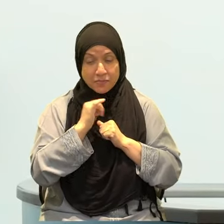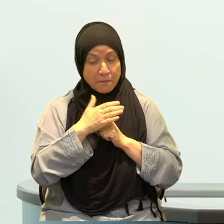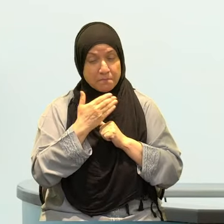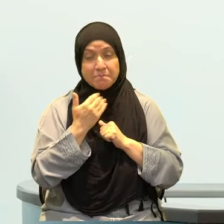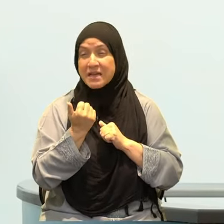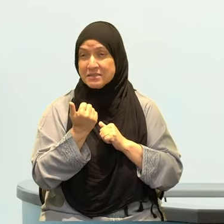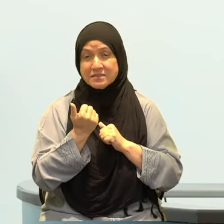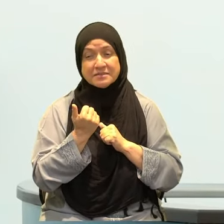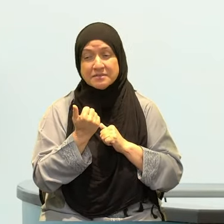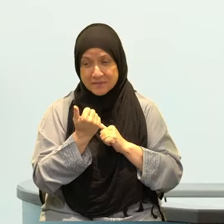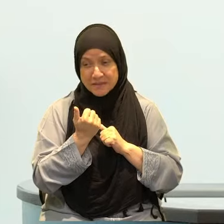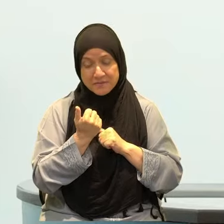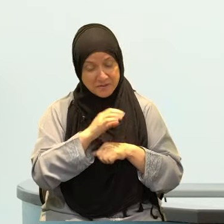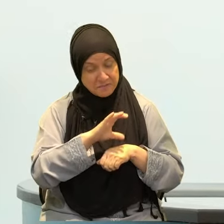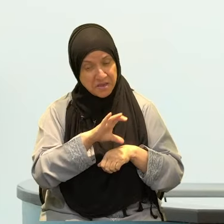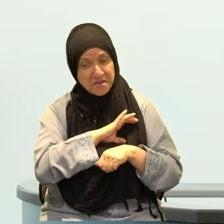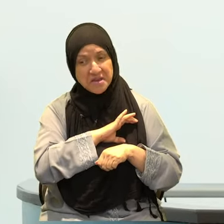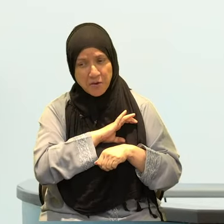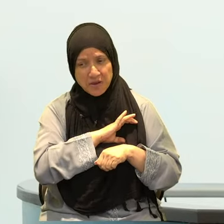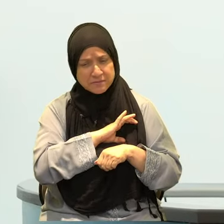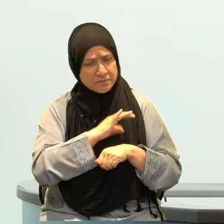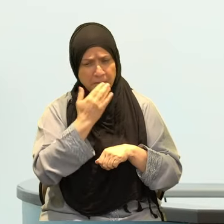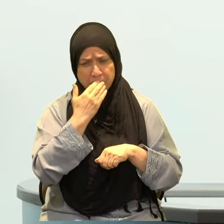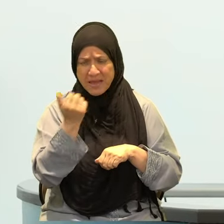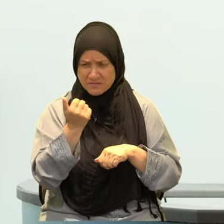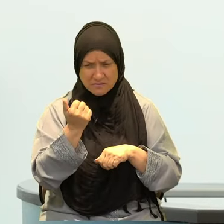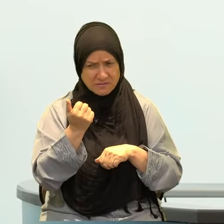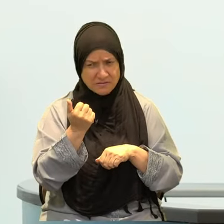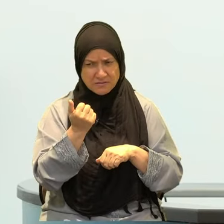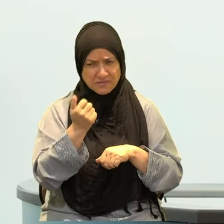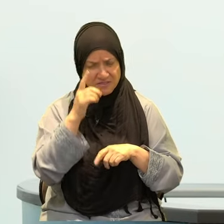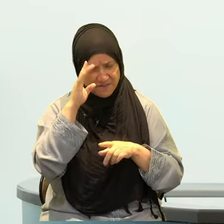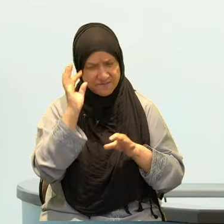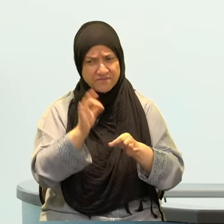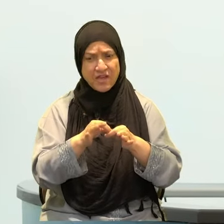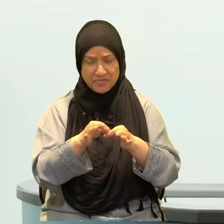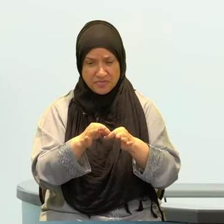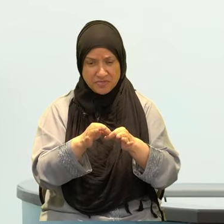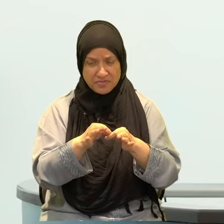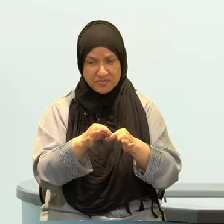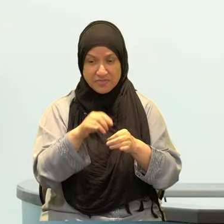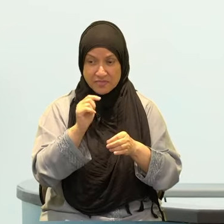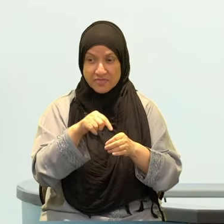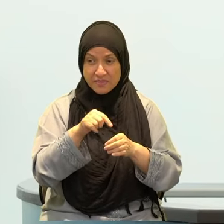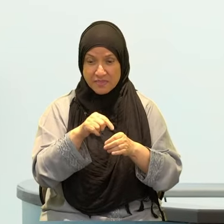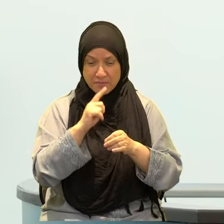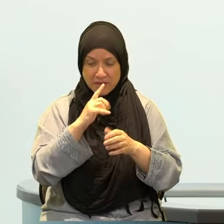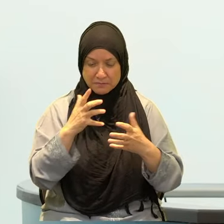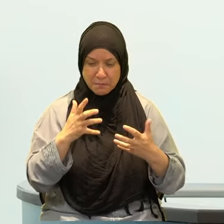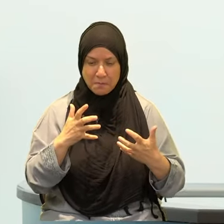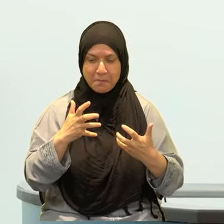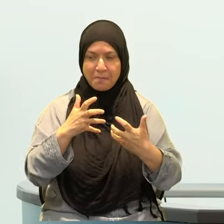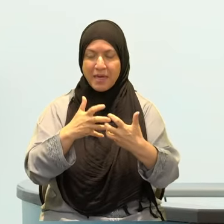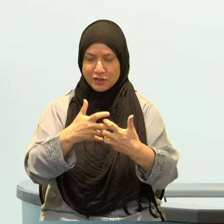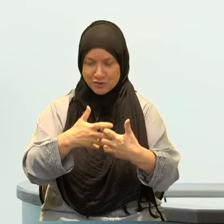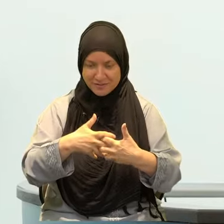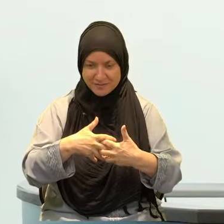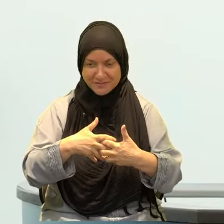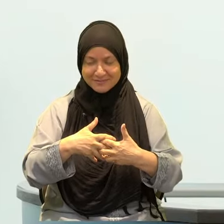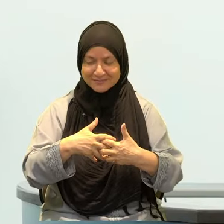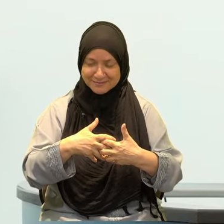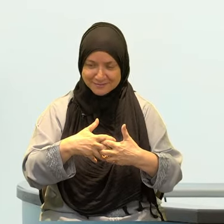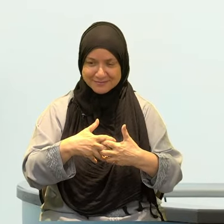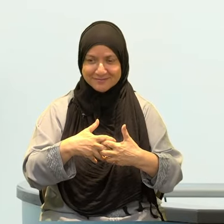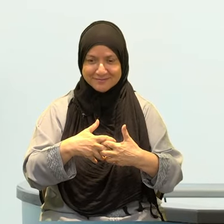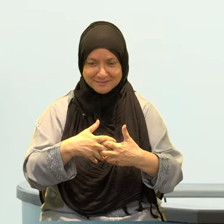authentic. A clear manifestation of that faith is the lutf, is the presence that your